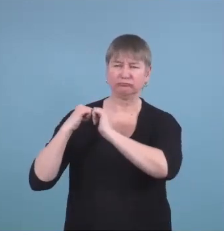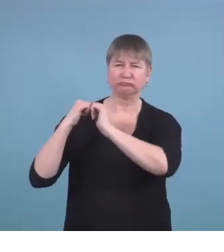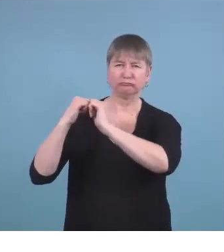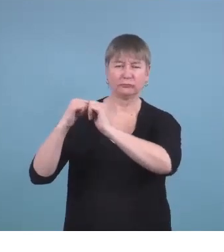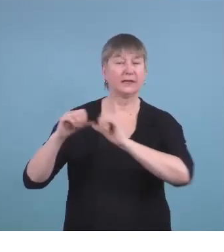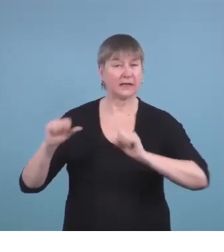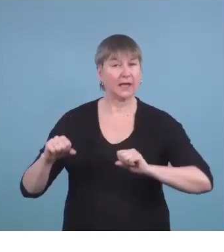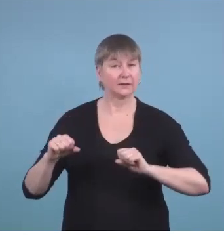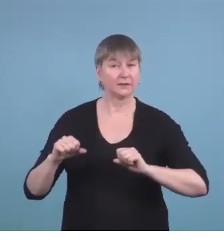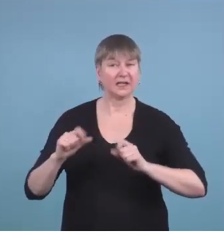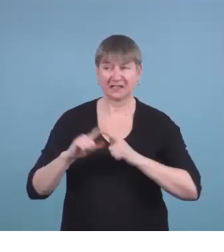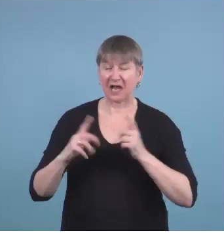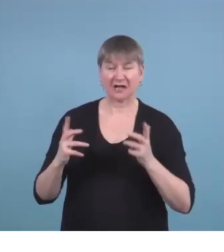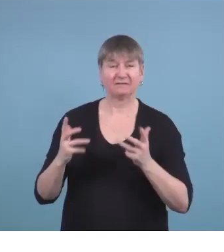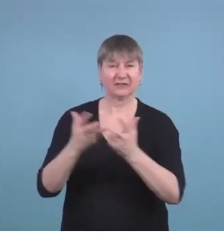fit in.